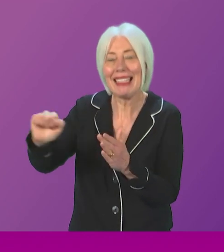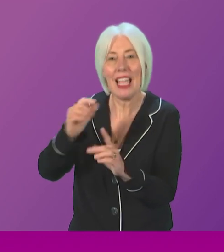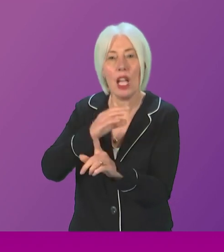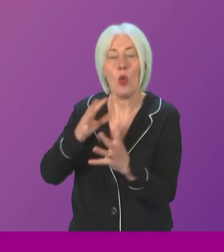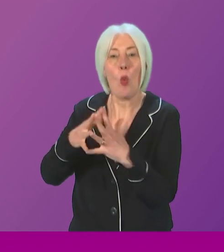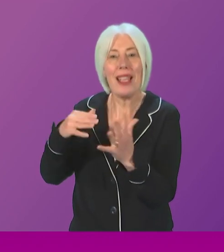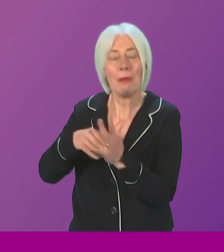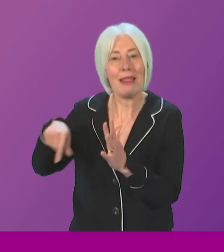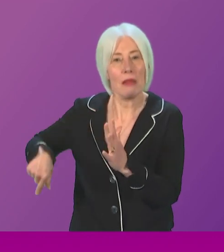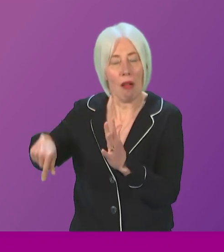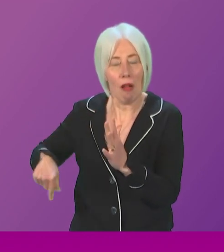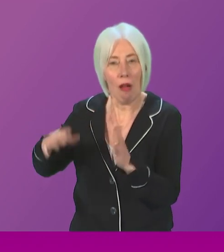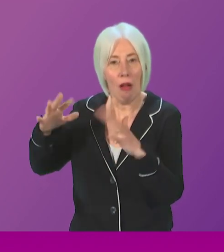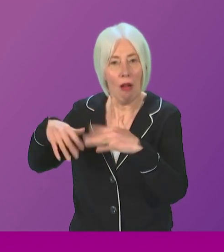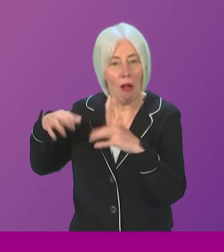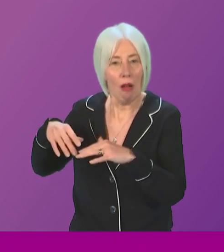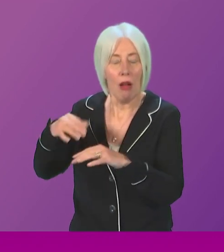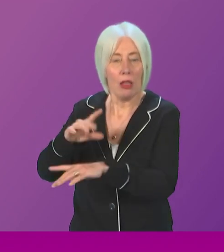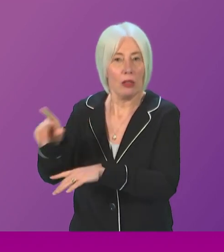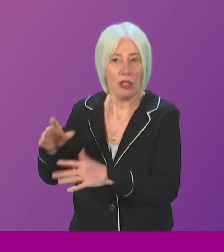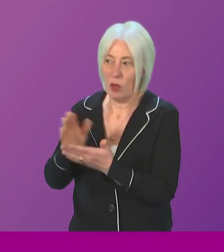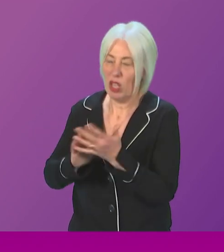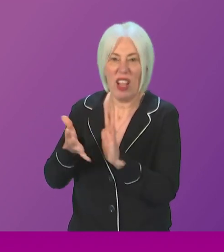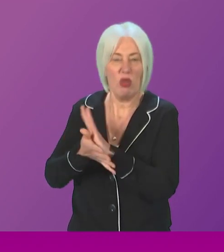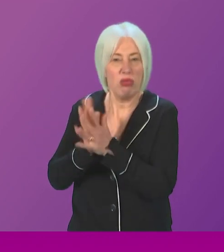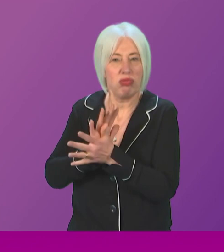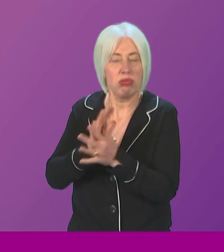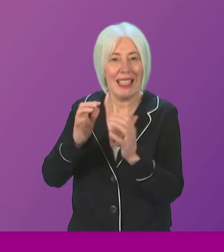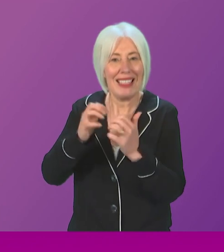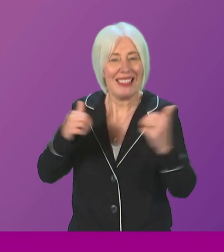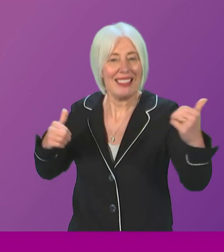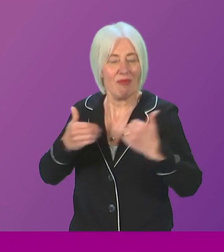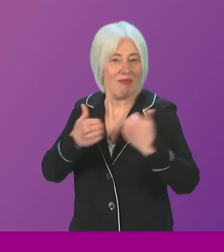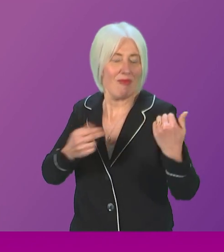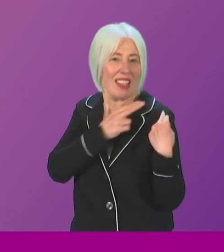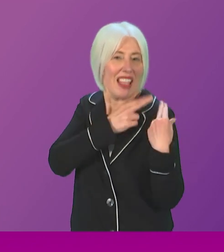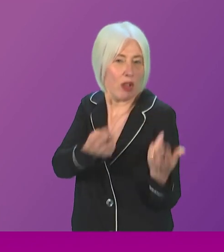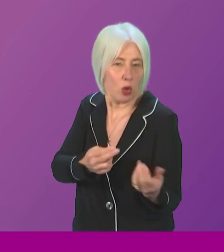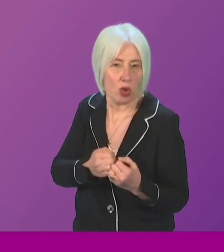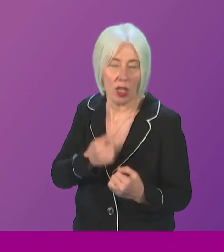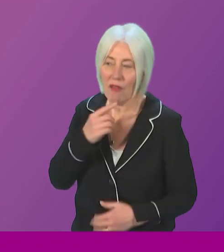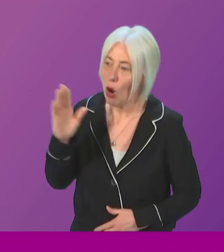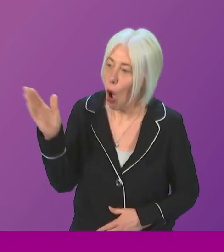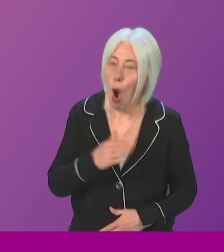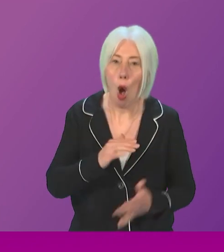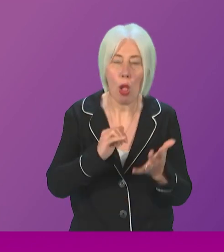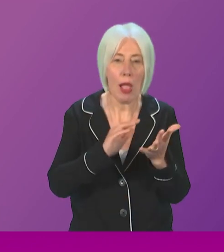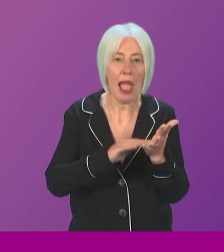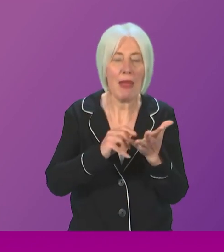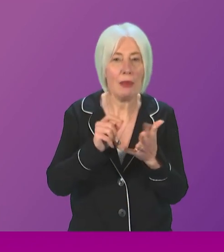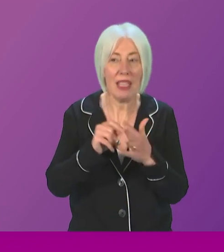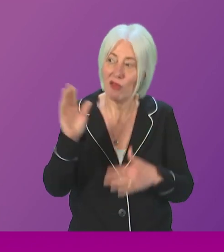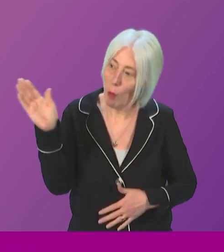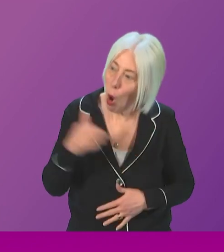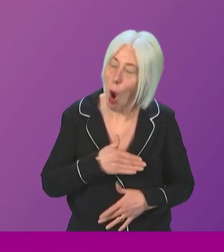dismantling devolution? And does he agree that it is for all MSPs from all parties to defend